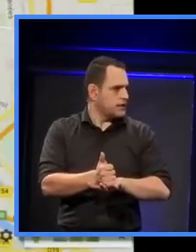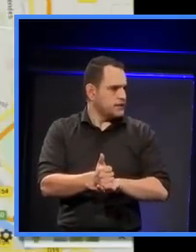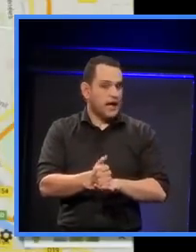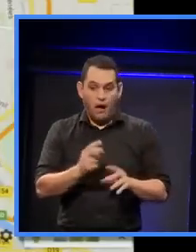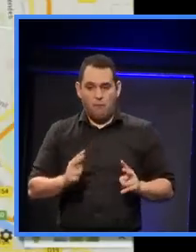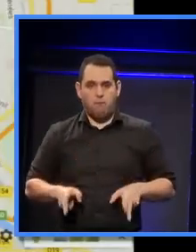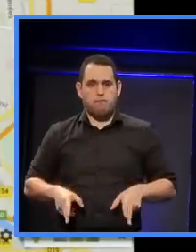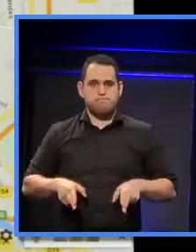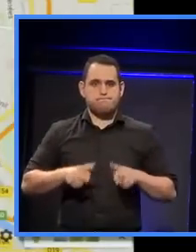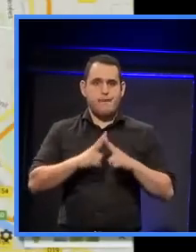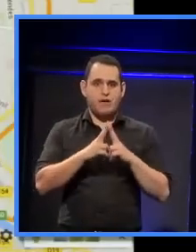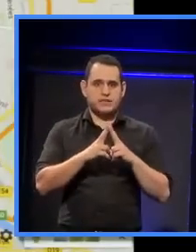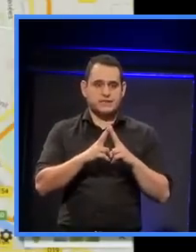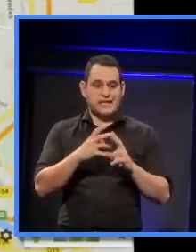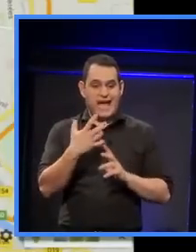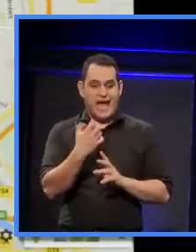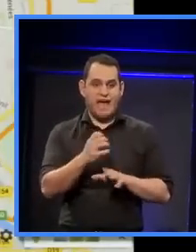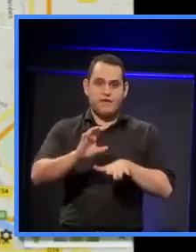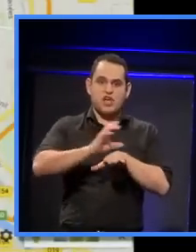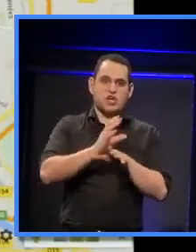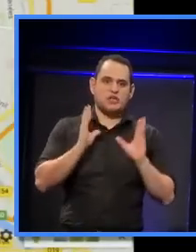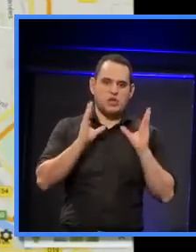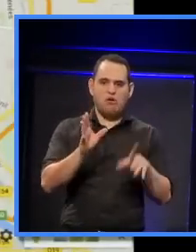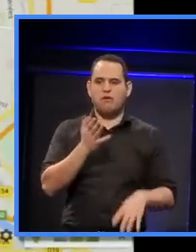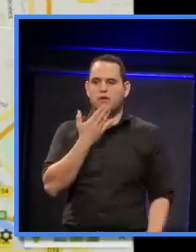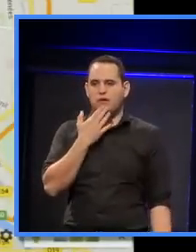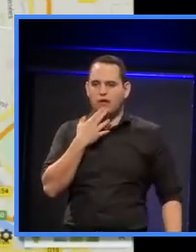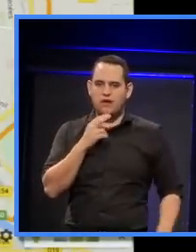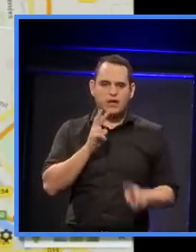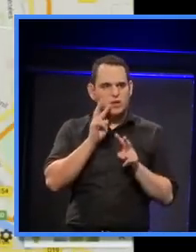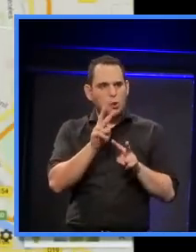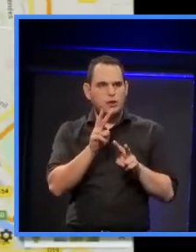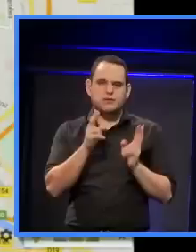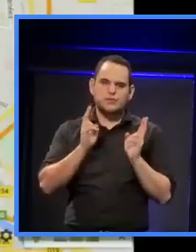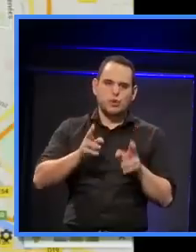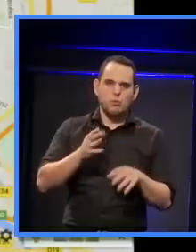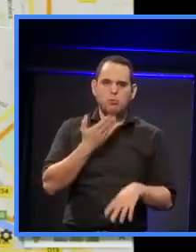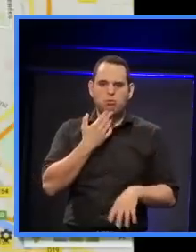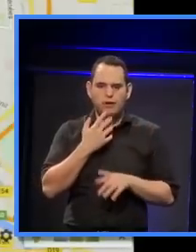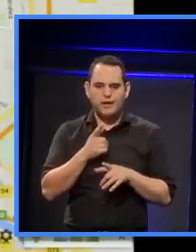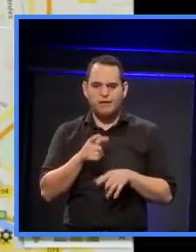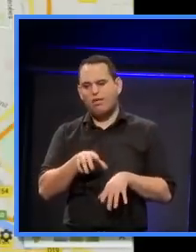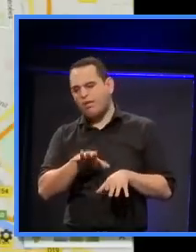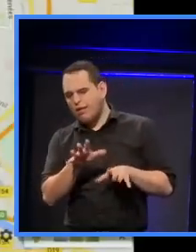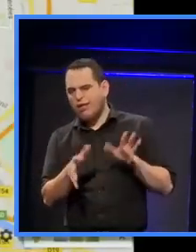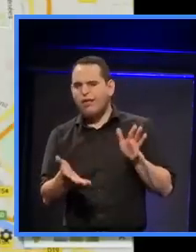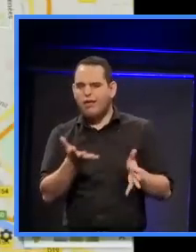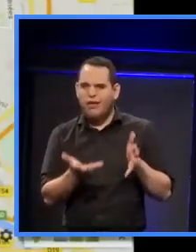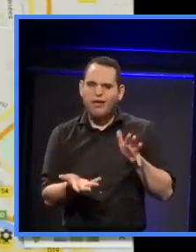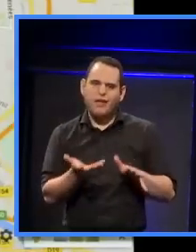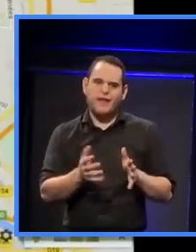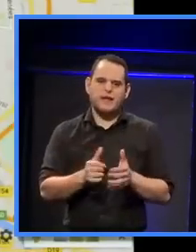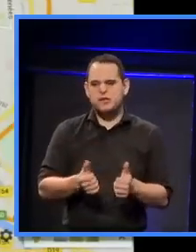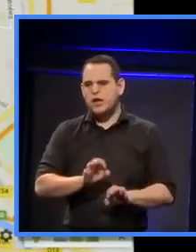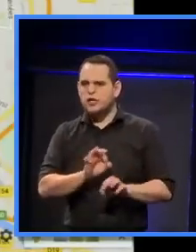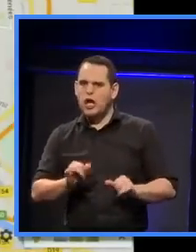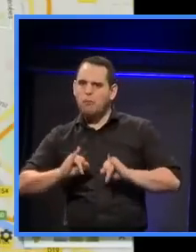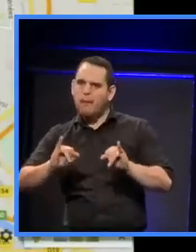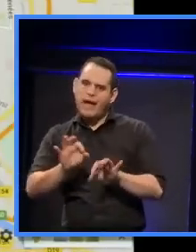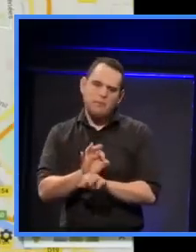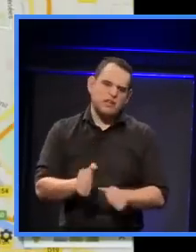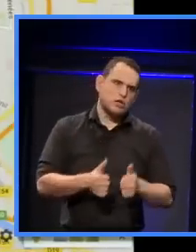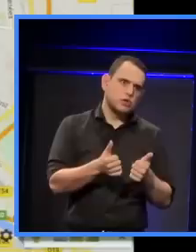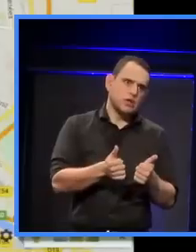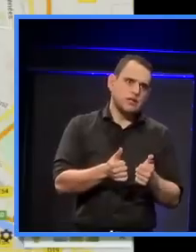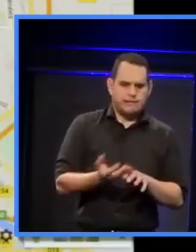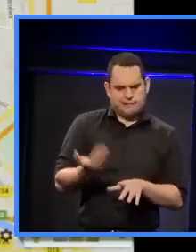Paris already had an existing concert hall that was very ordinary, acoustically and architecturally, called La Playelle. They had, as I mentioned, two opera